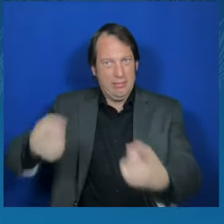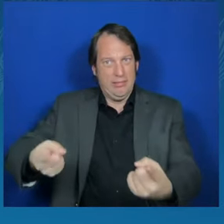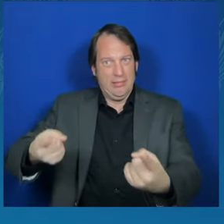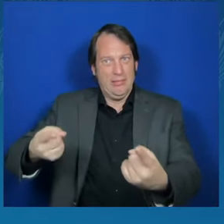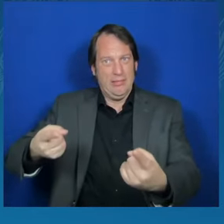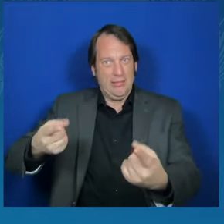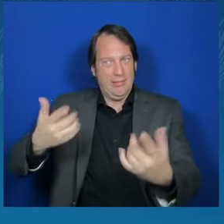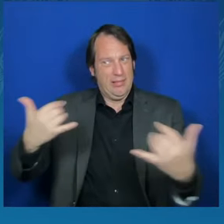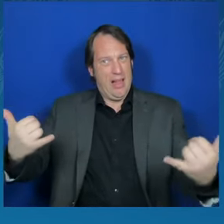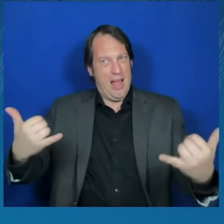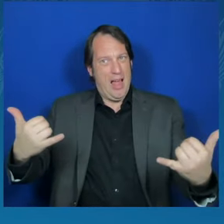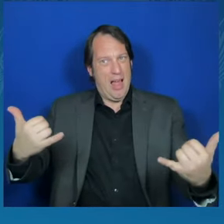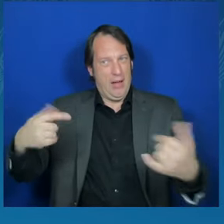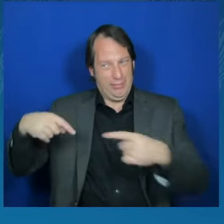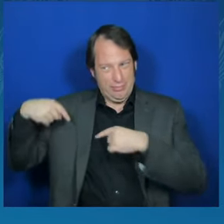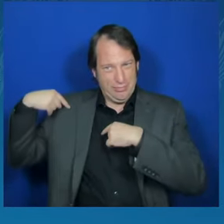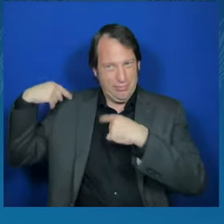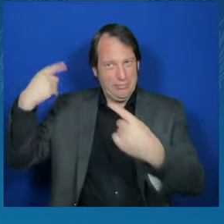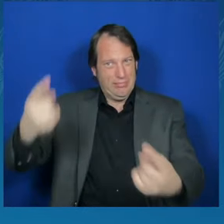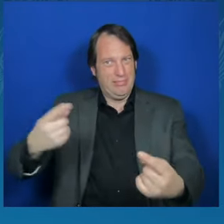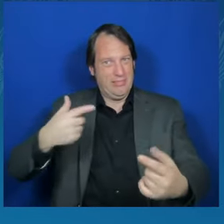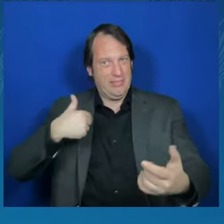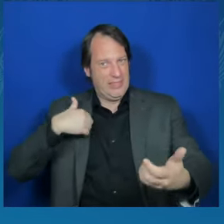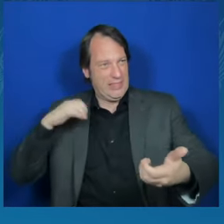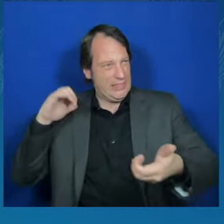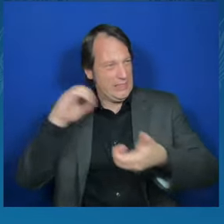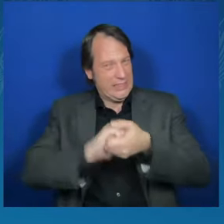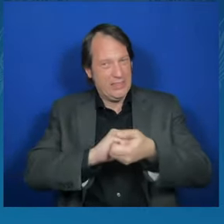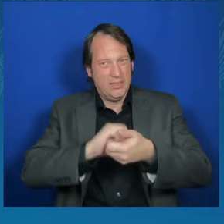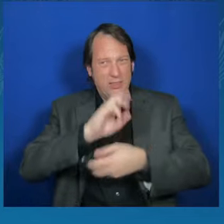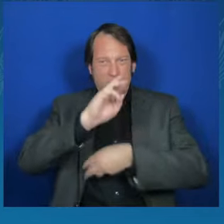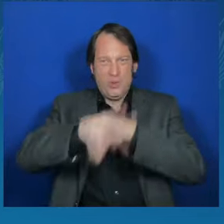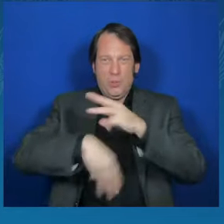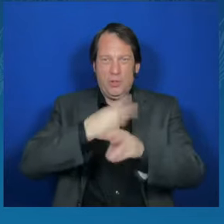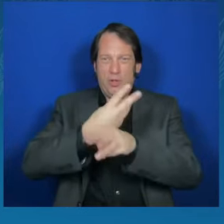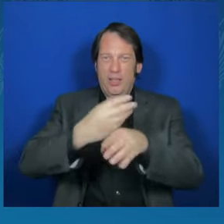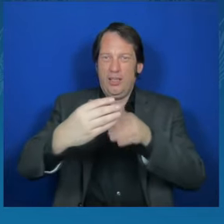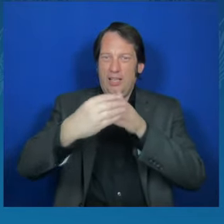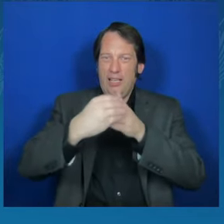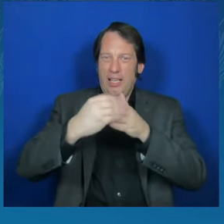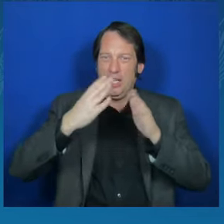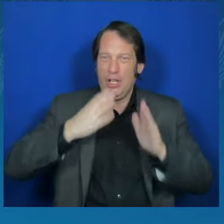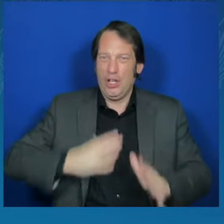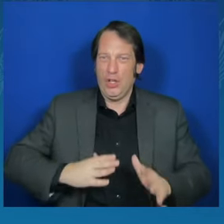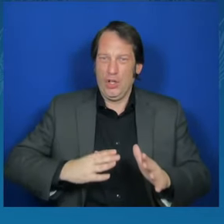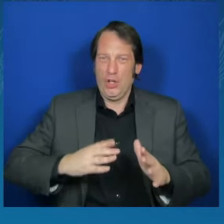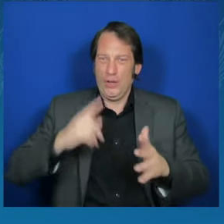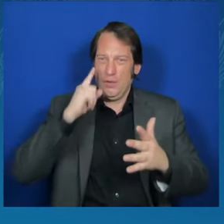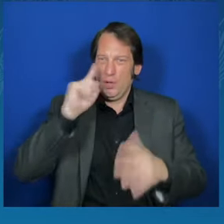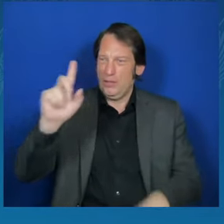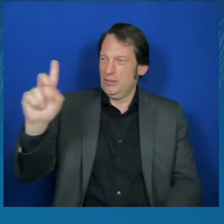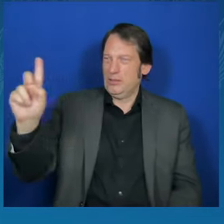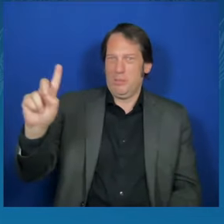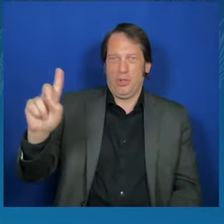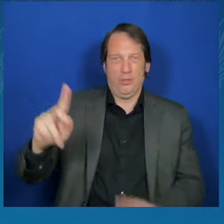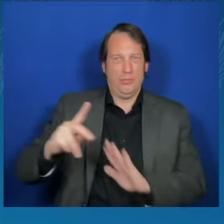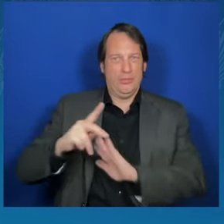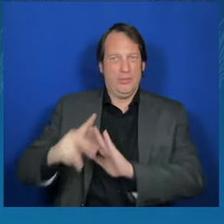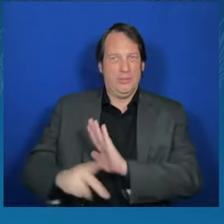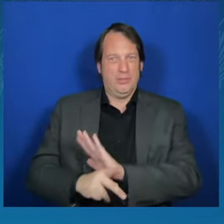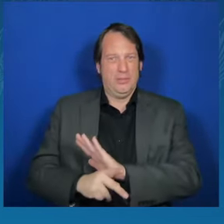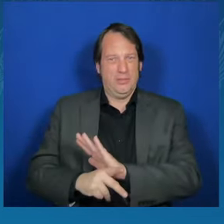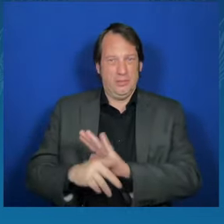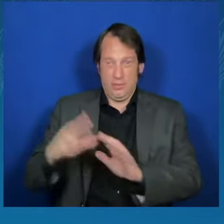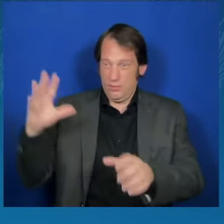global leader on certain fundamental democratic principles, including the principle of sovereignty and territorial integrity.